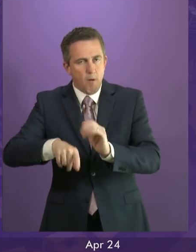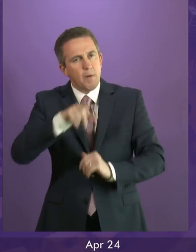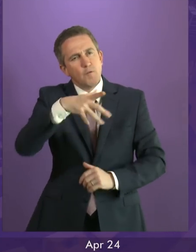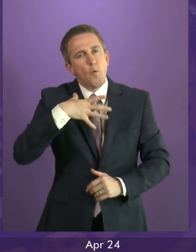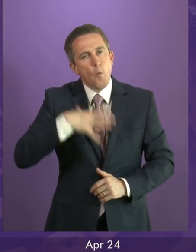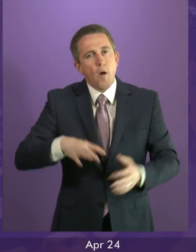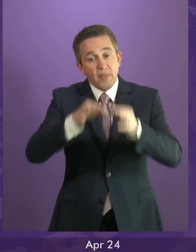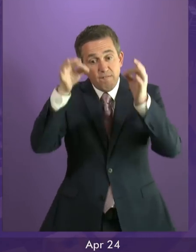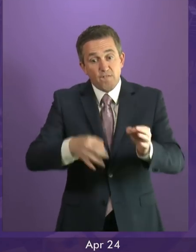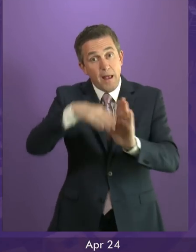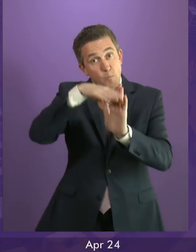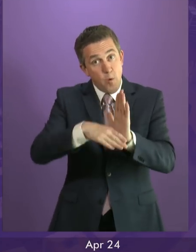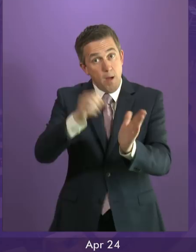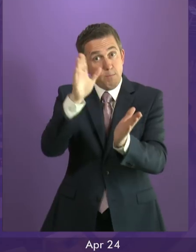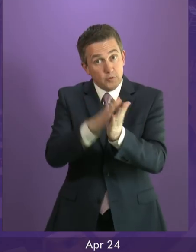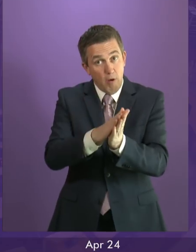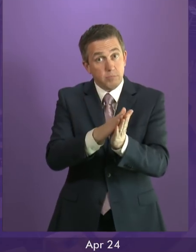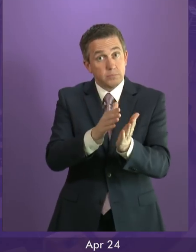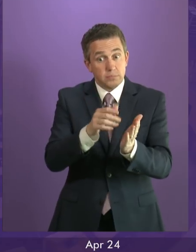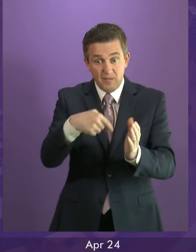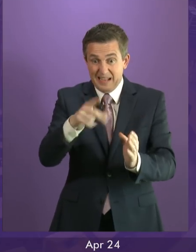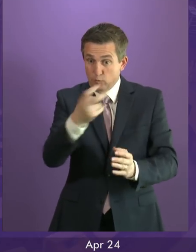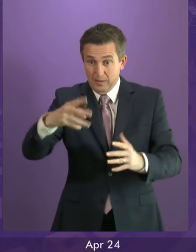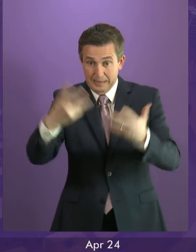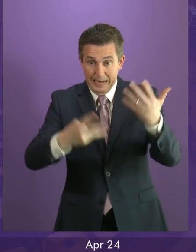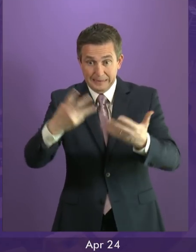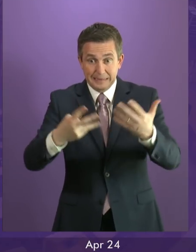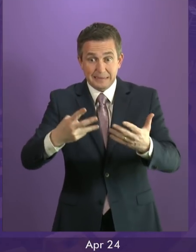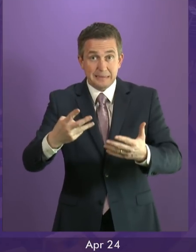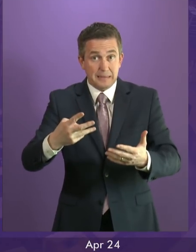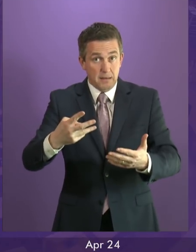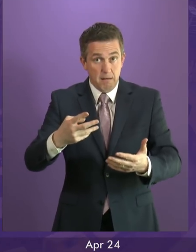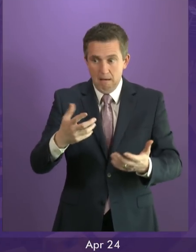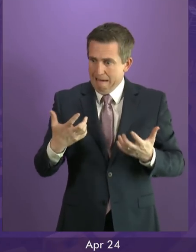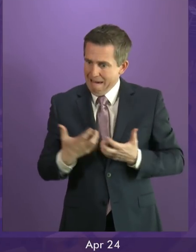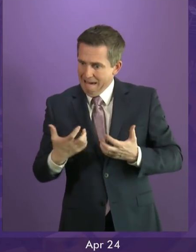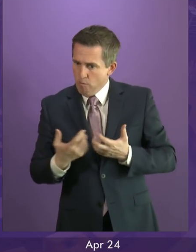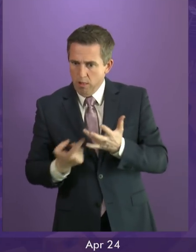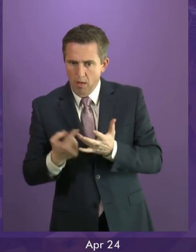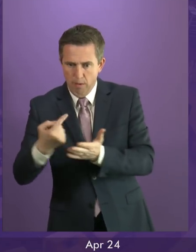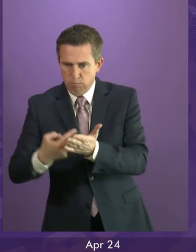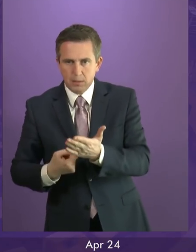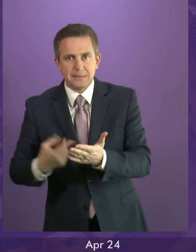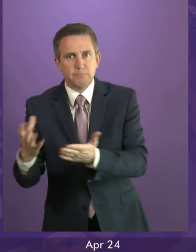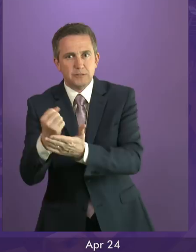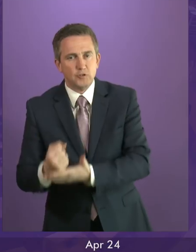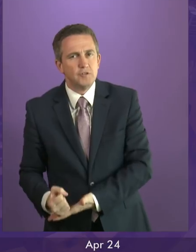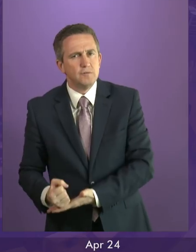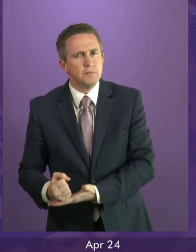framework bill on the statute books this year, as she says she does, there's bound to be an effect on that programme. Can she tell us